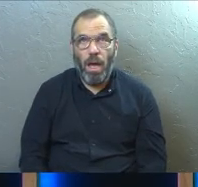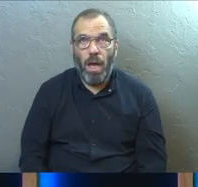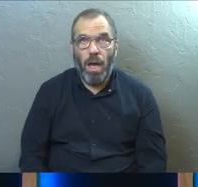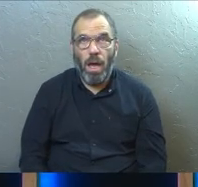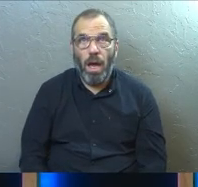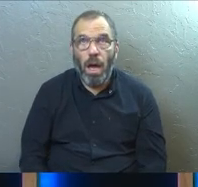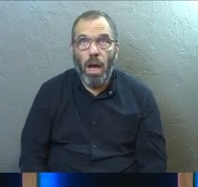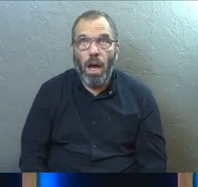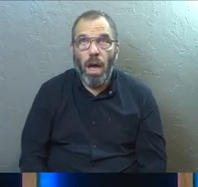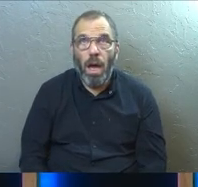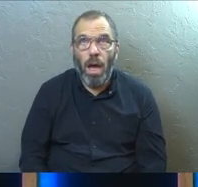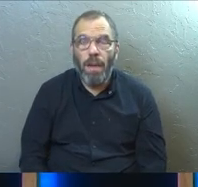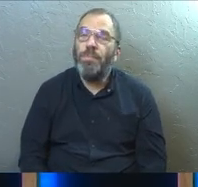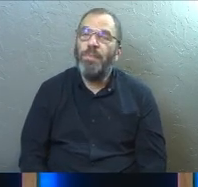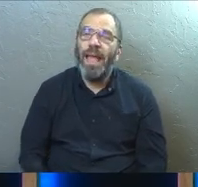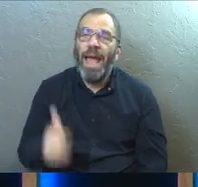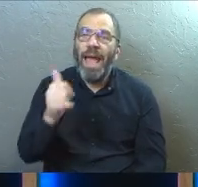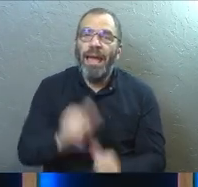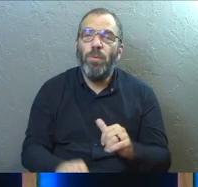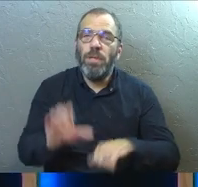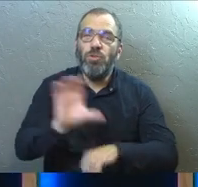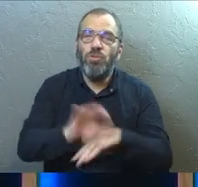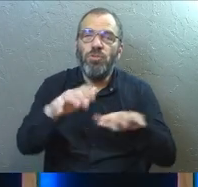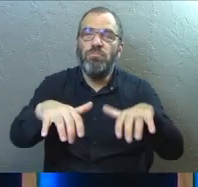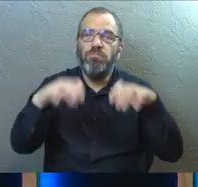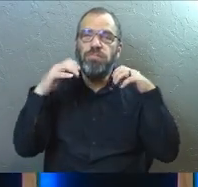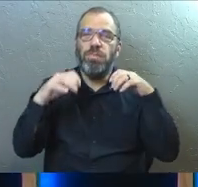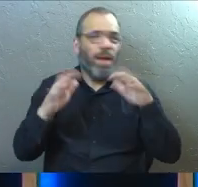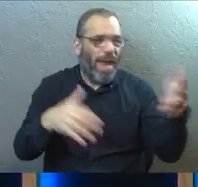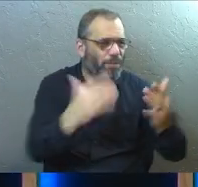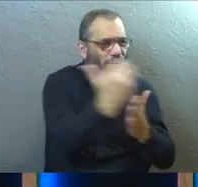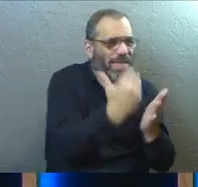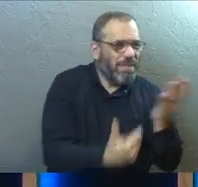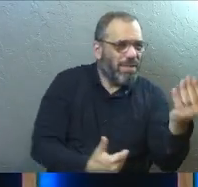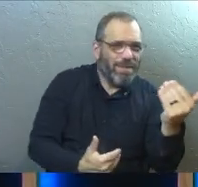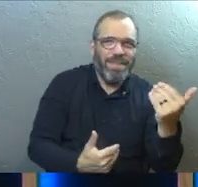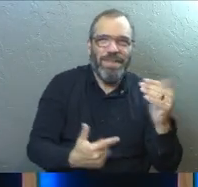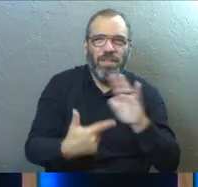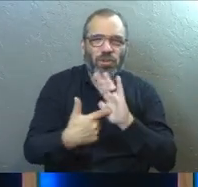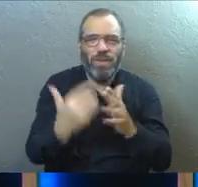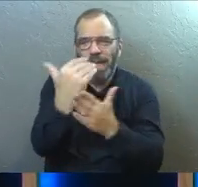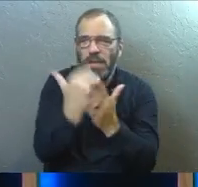Every person in this church, I had that list. Can I have that list back up?